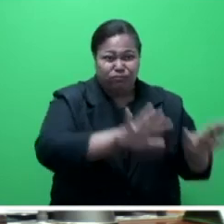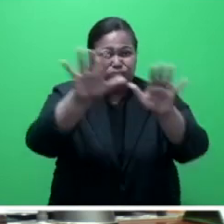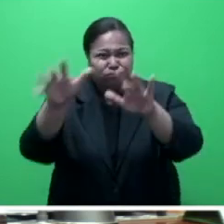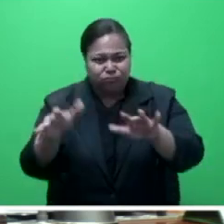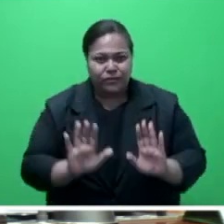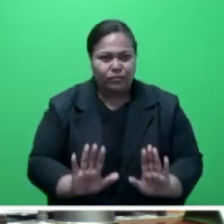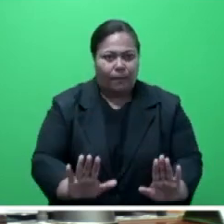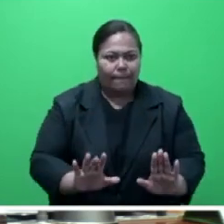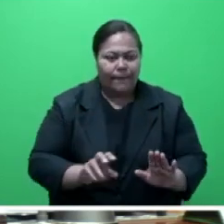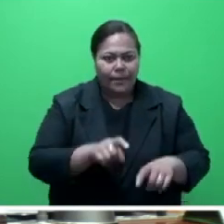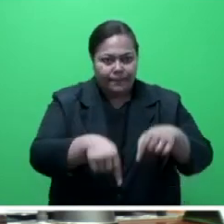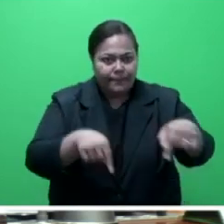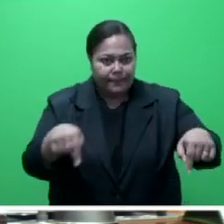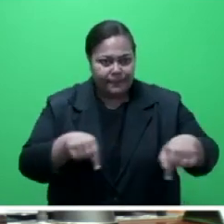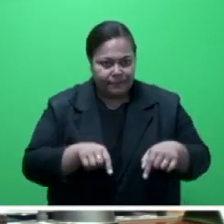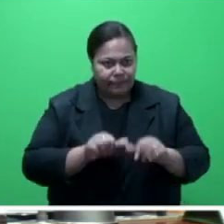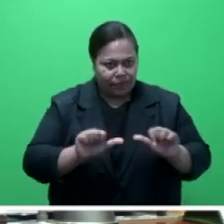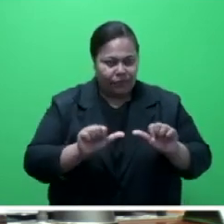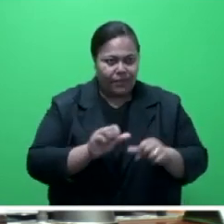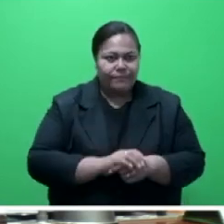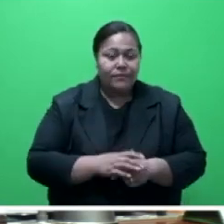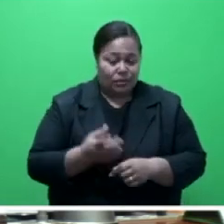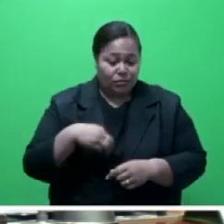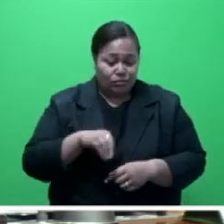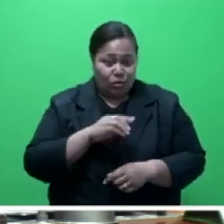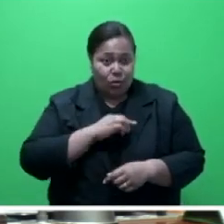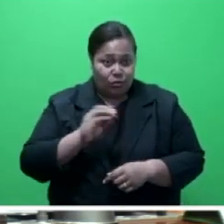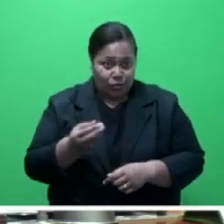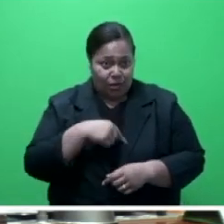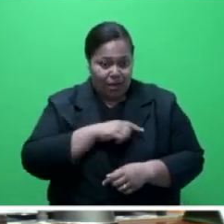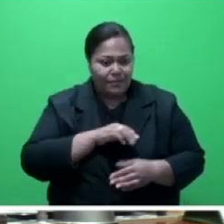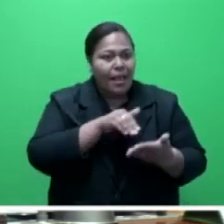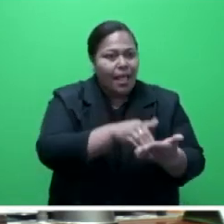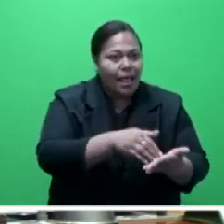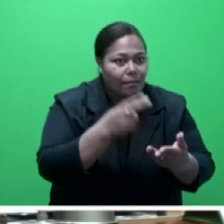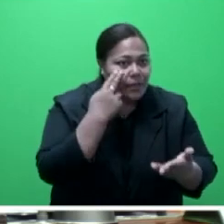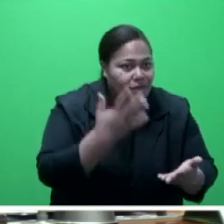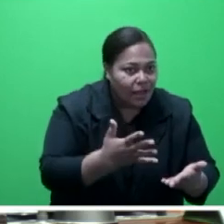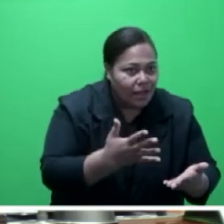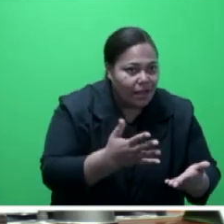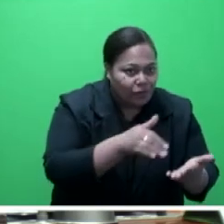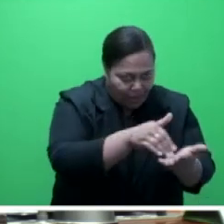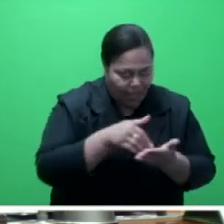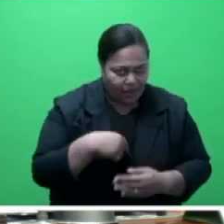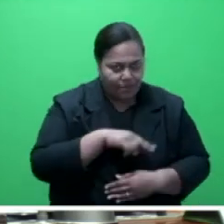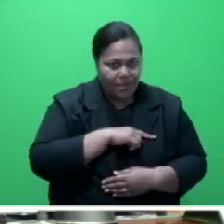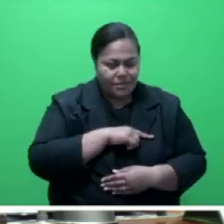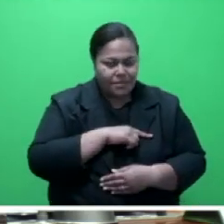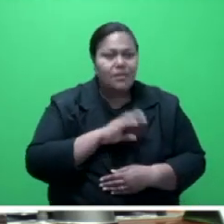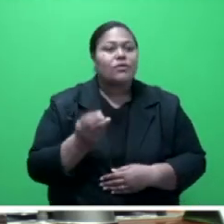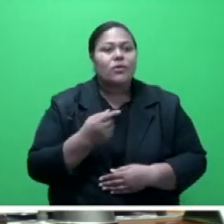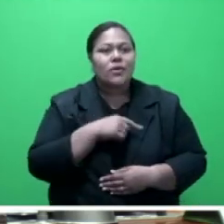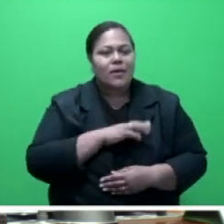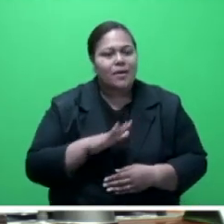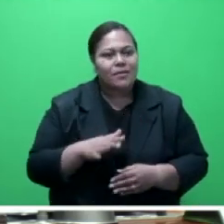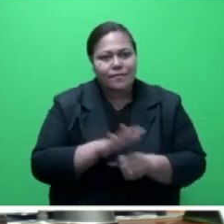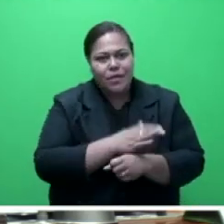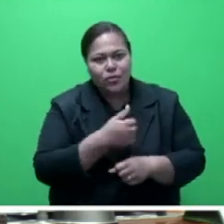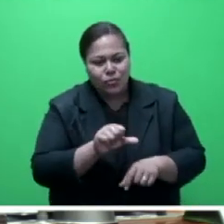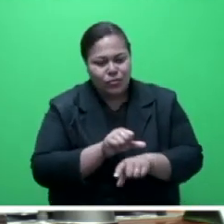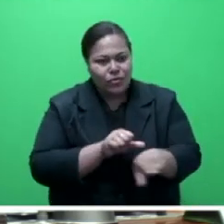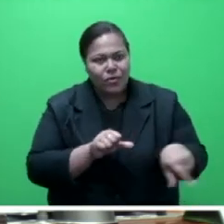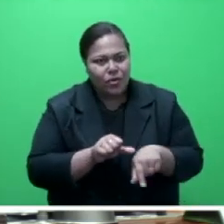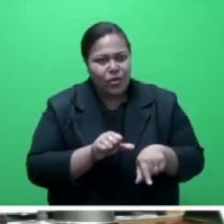Through above, we are helping nature help us mitigate disasters by making use of natural processes and ecosystems services to build